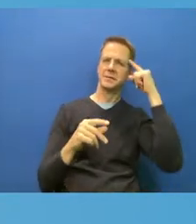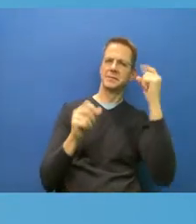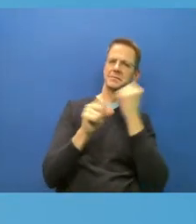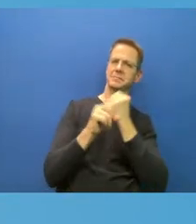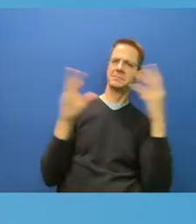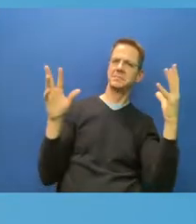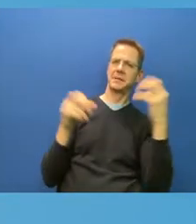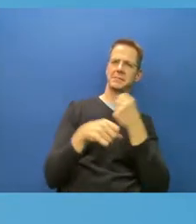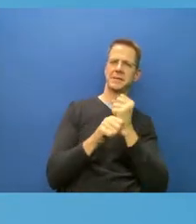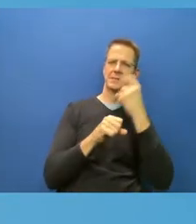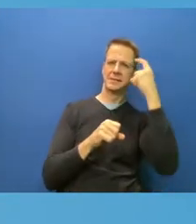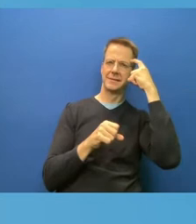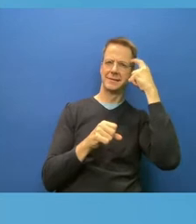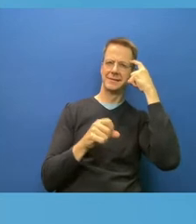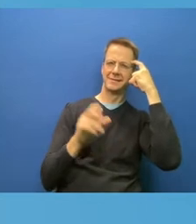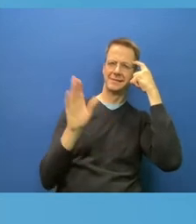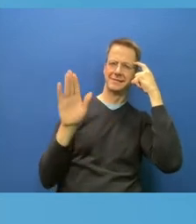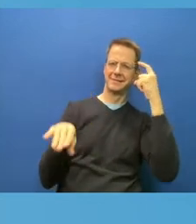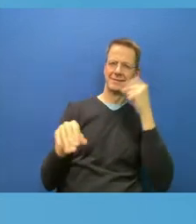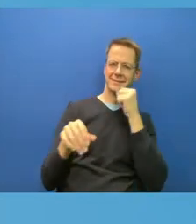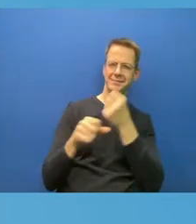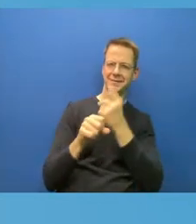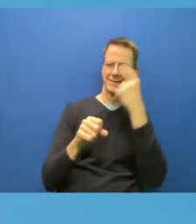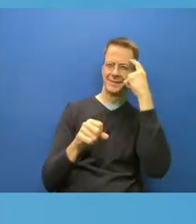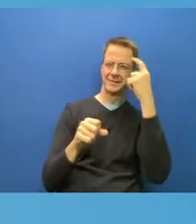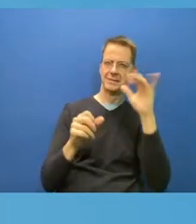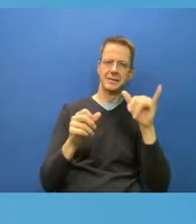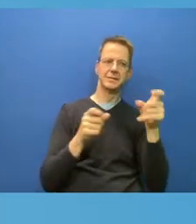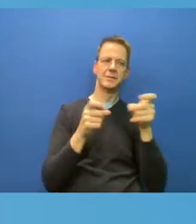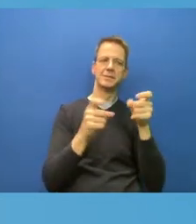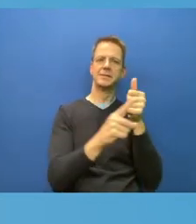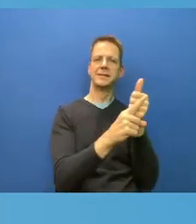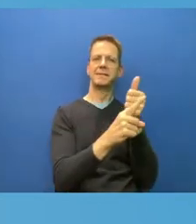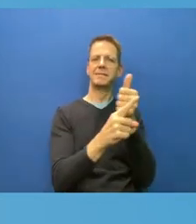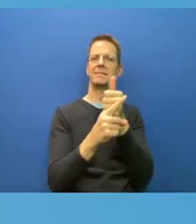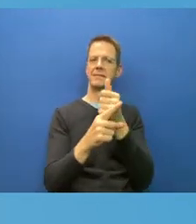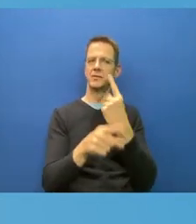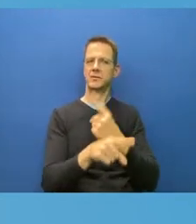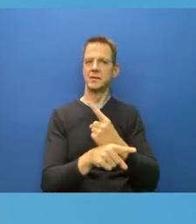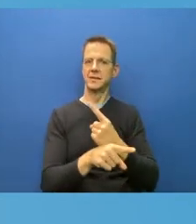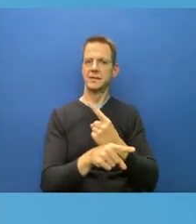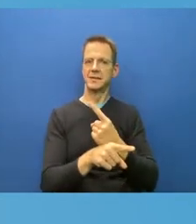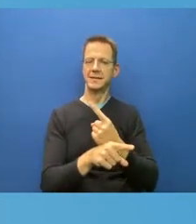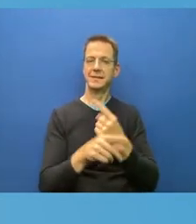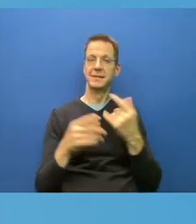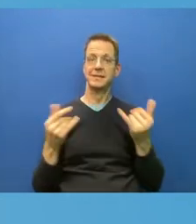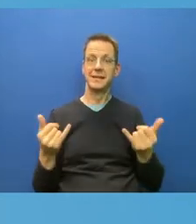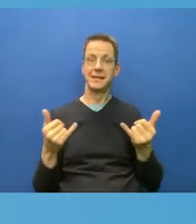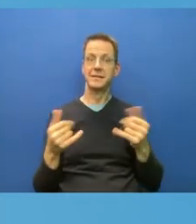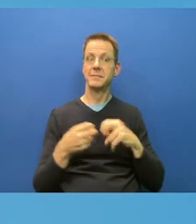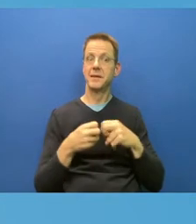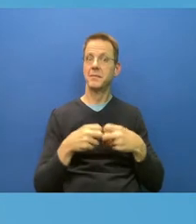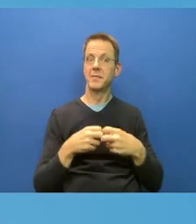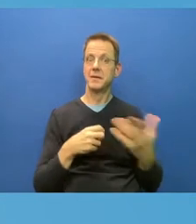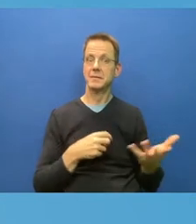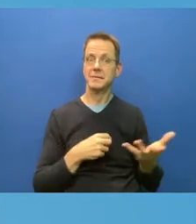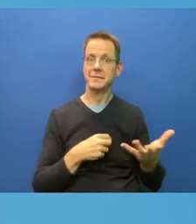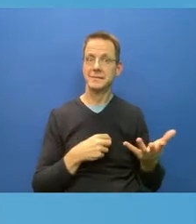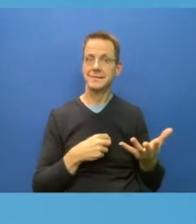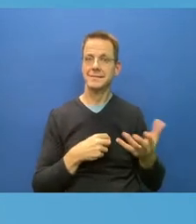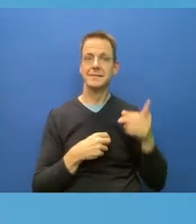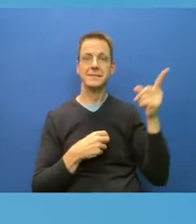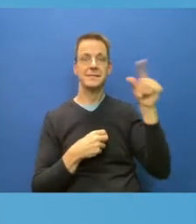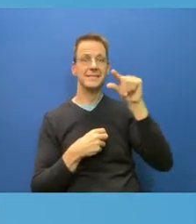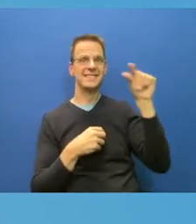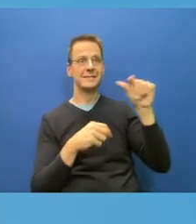The problem we have here is when policies that are implemented by government are inconsistent either with each